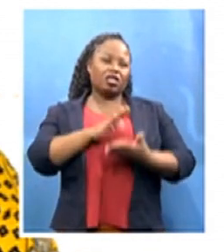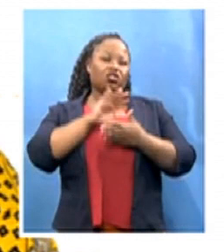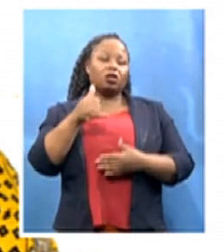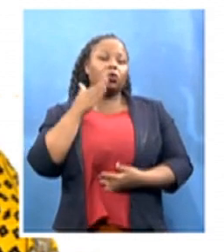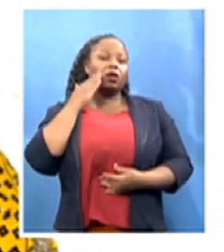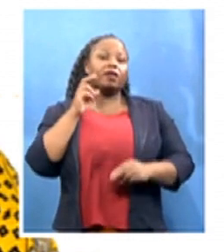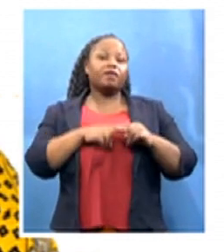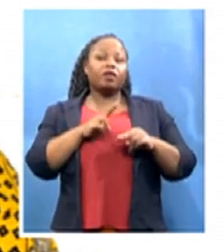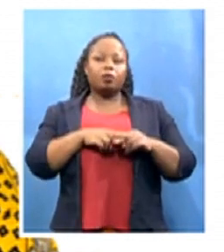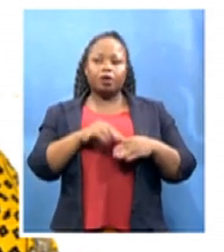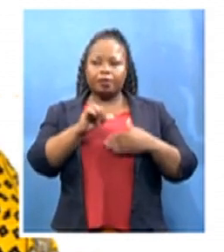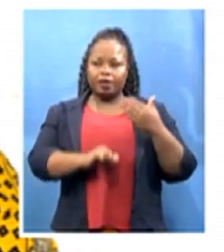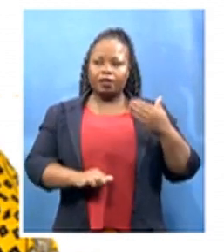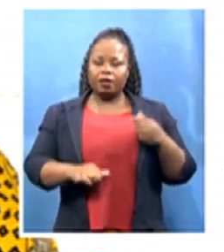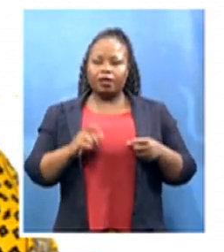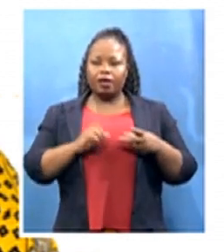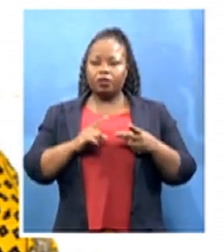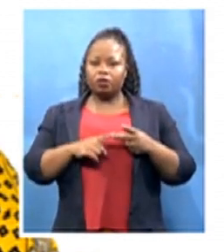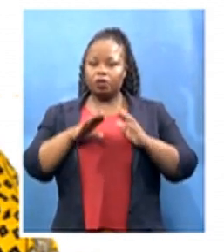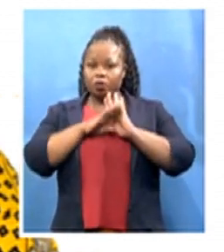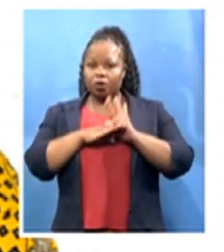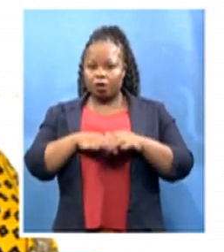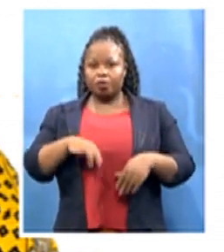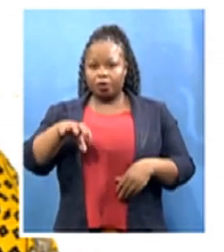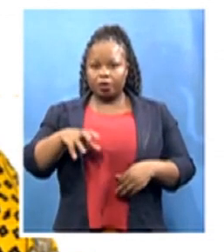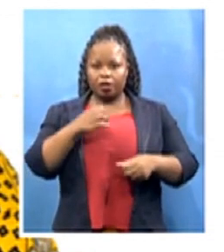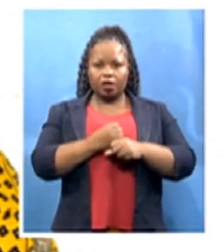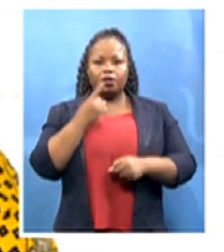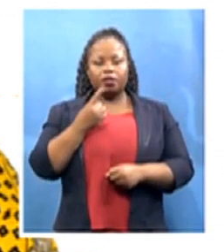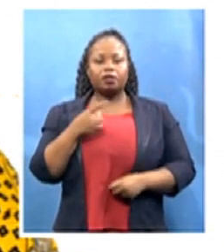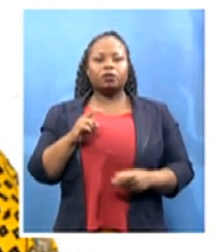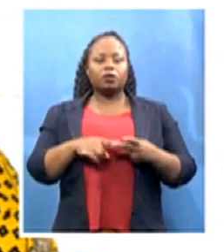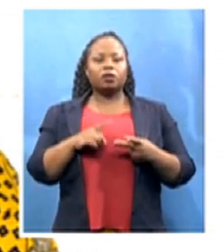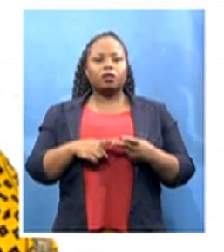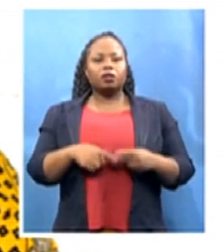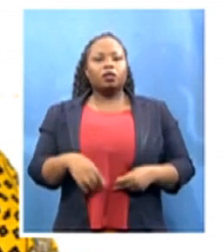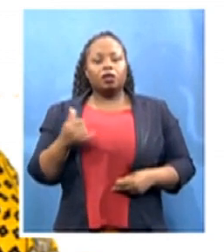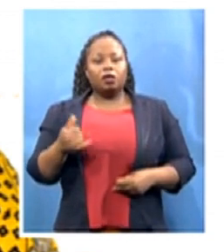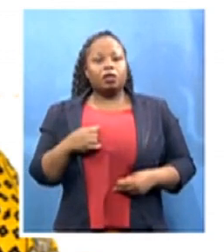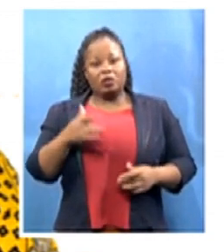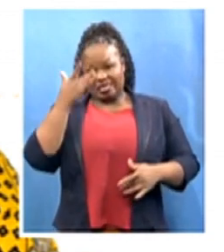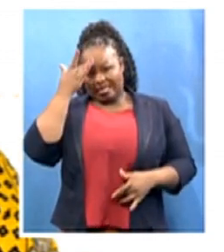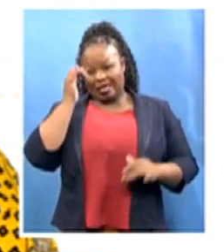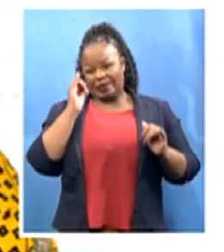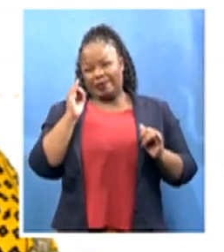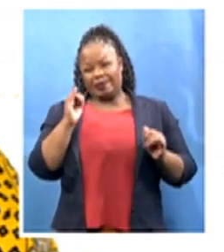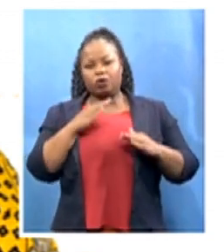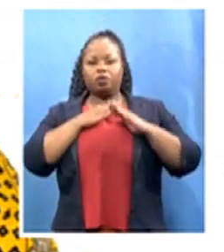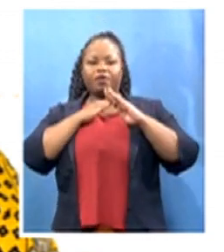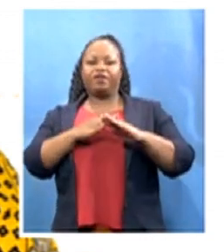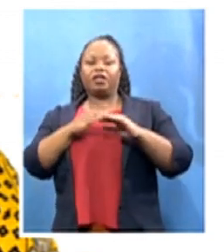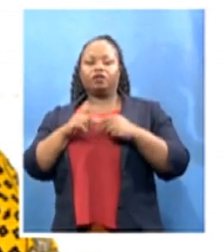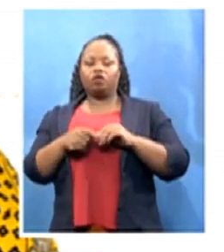program in Gauden. The COVID-19 vaccine prevents severe illness, hospitalization and death. According to the health